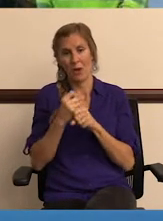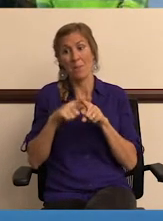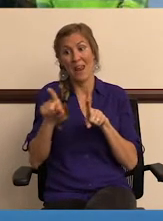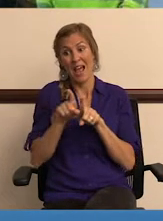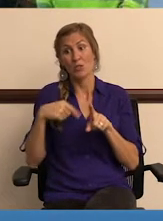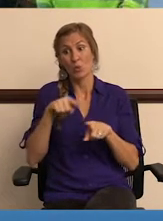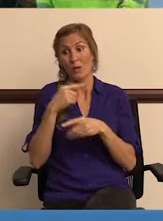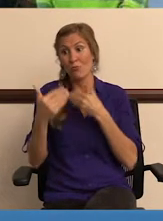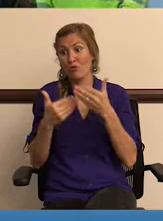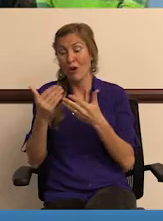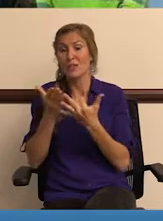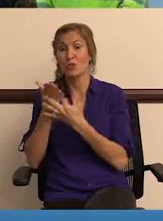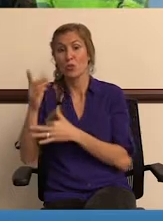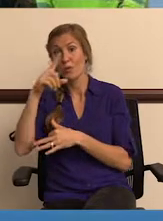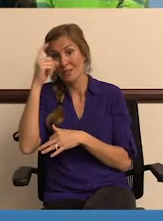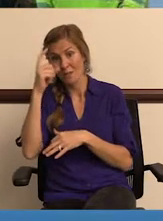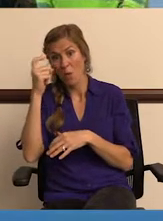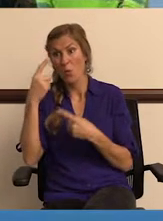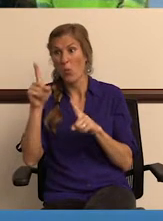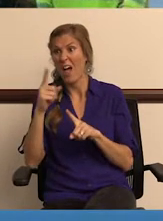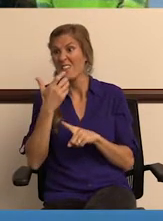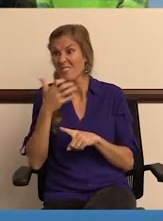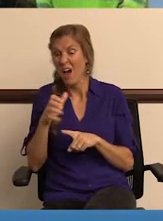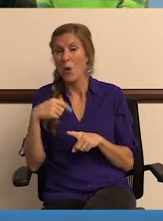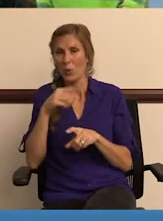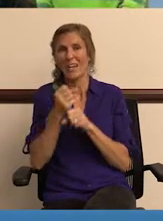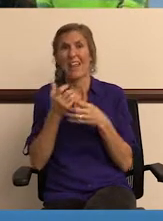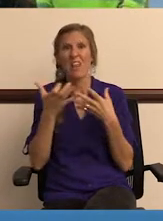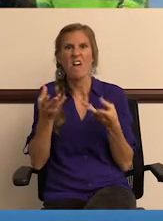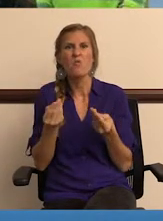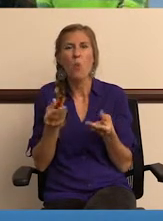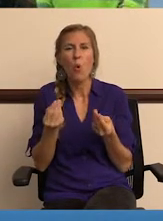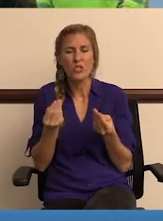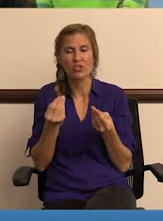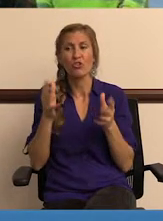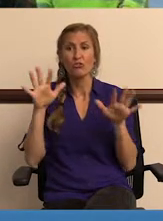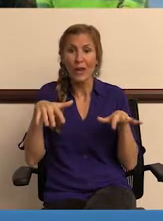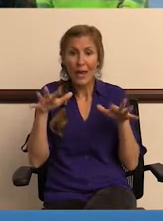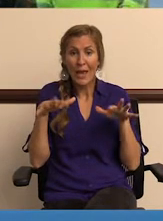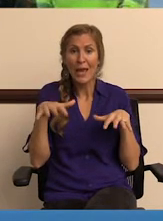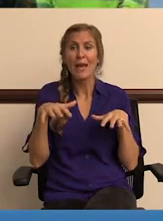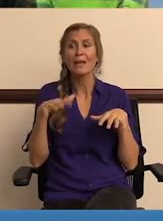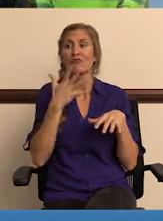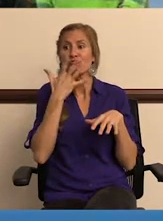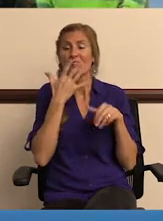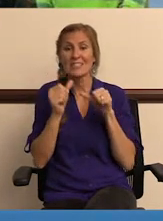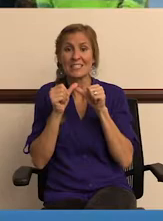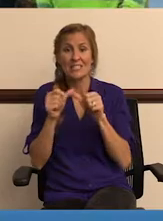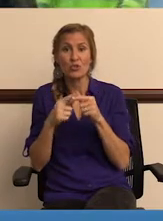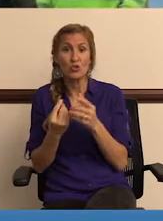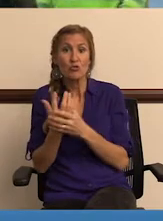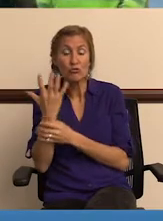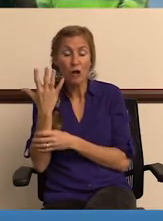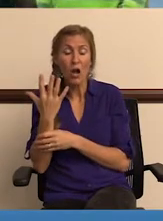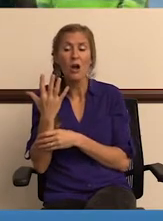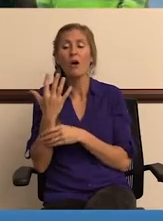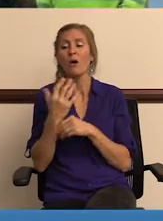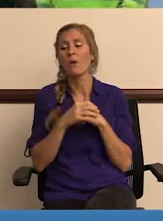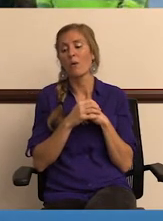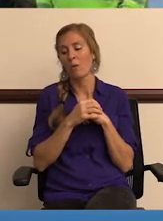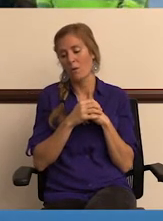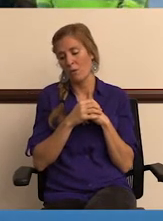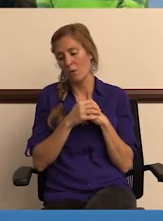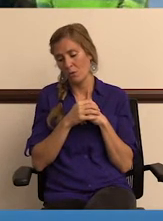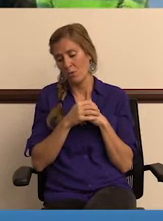this time of year. But as we progress through the summer when it's hot and we're getting a lot of moisture too, a lot of rain, and the grass continues